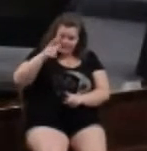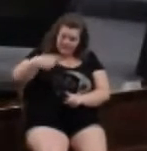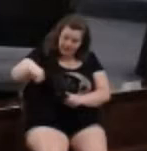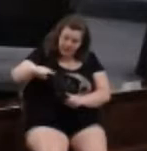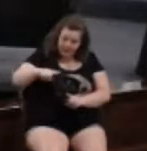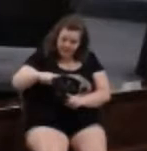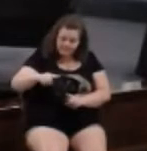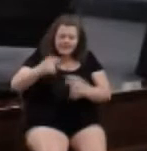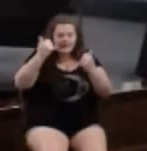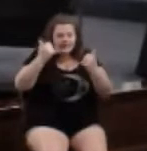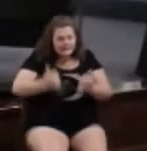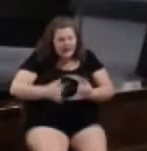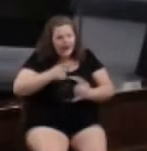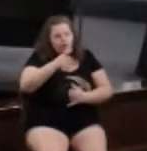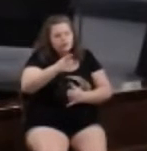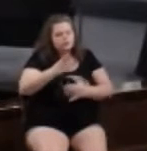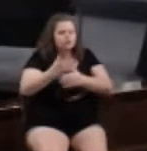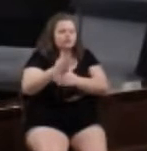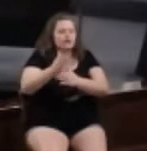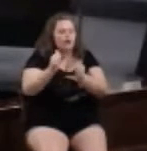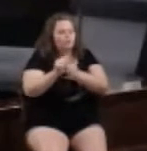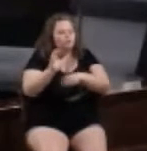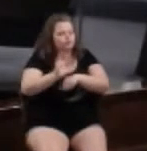now you tell it to the church.